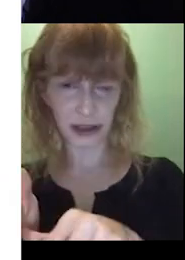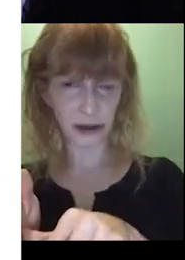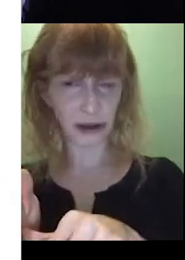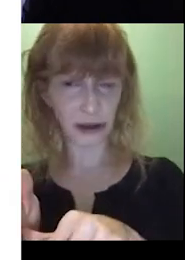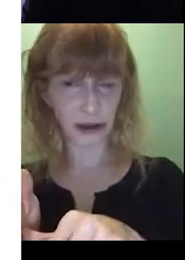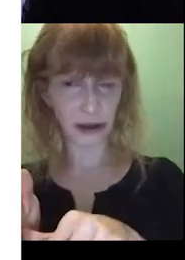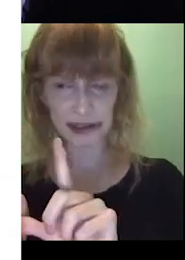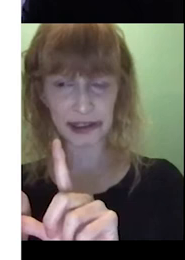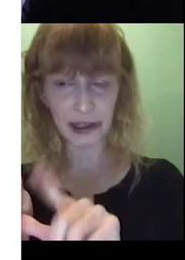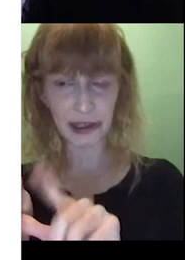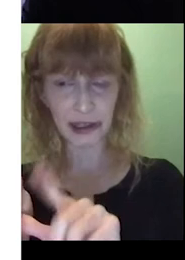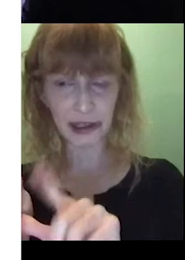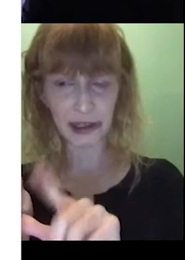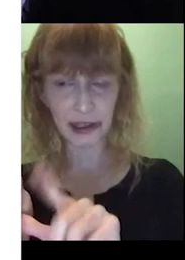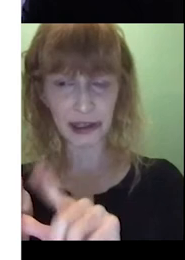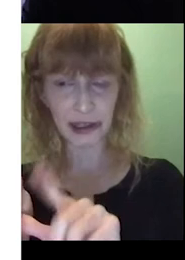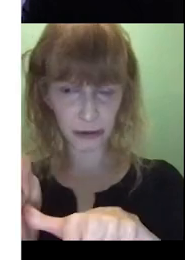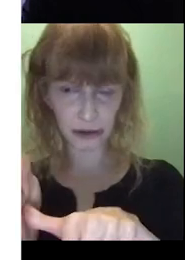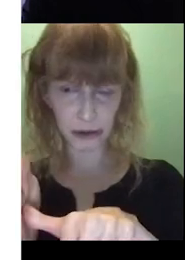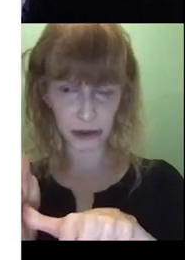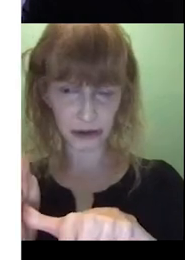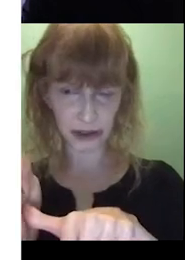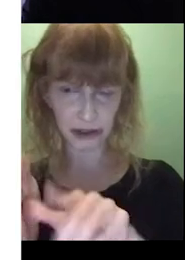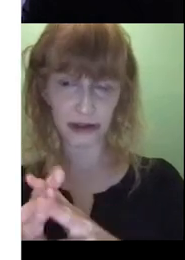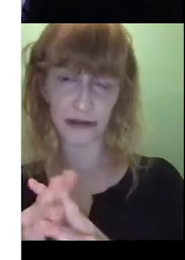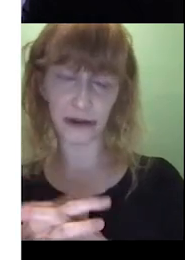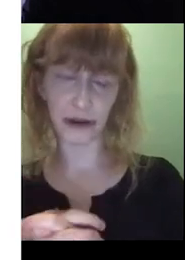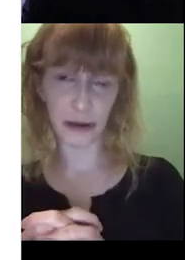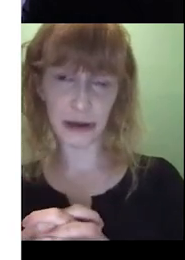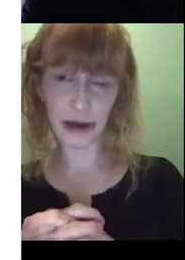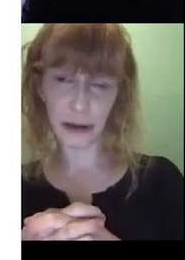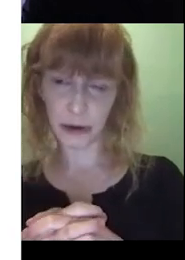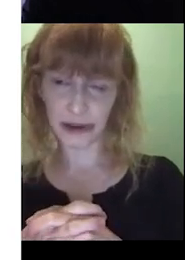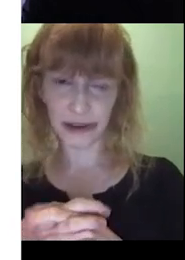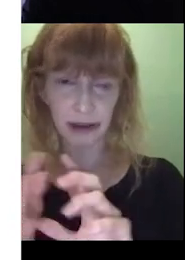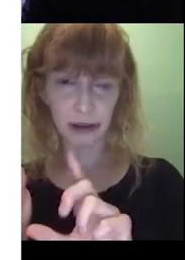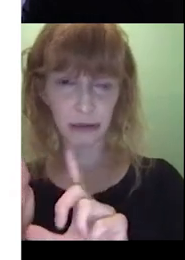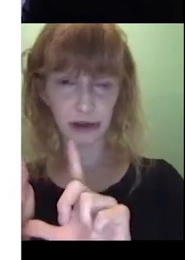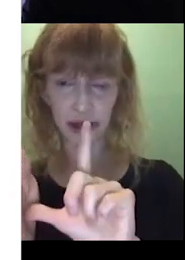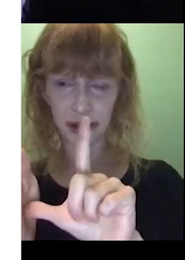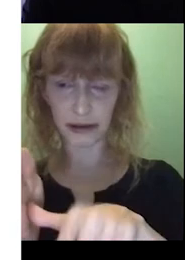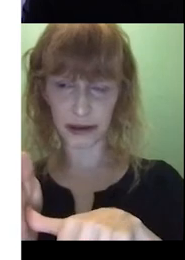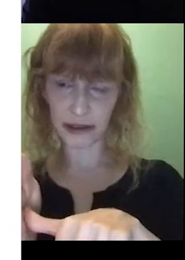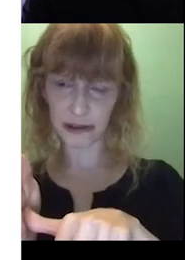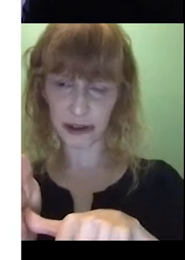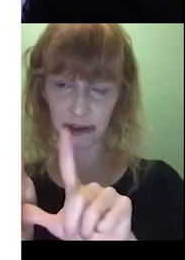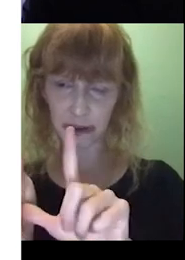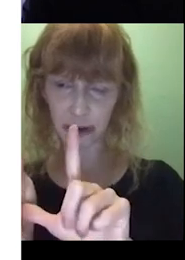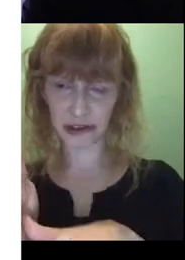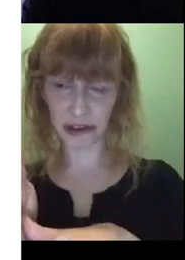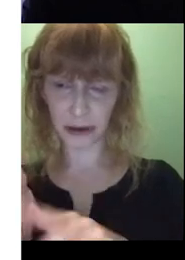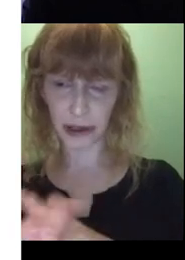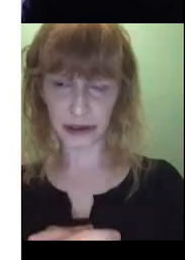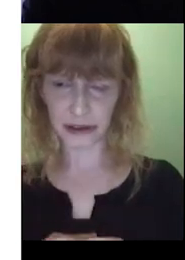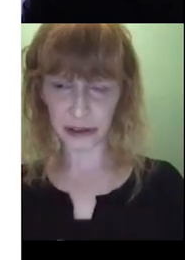think, I actually think clock might be slightly different to time, which we use in the interactive vocab. But what do you think, Libby? Could we interchange